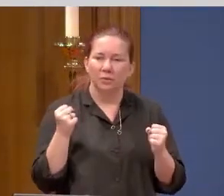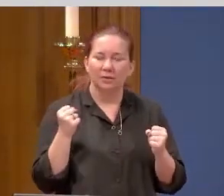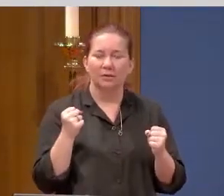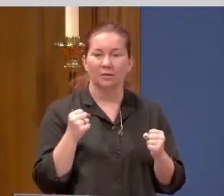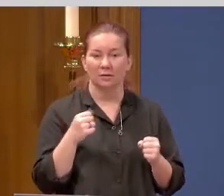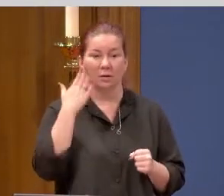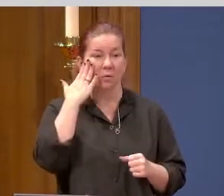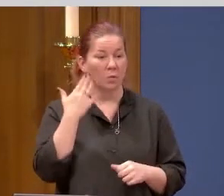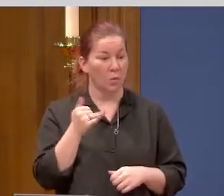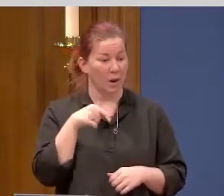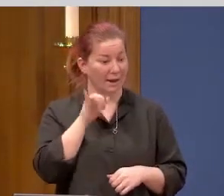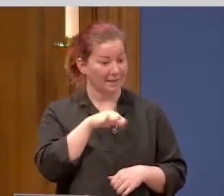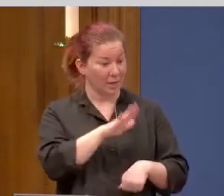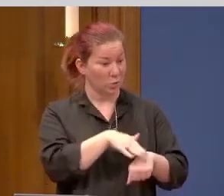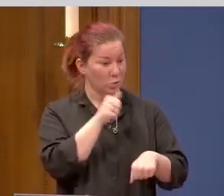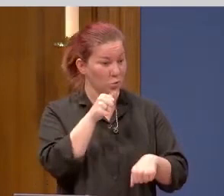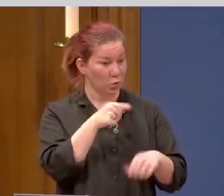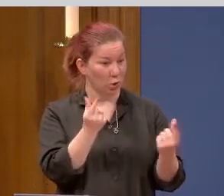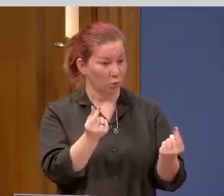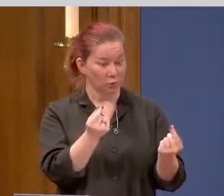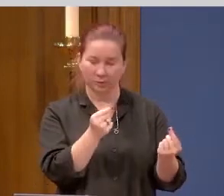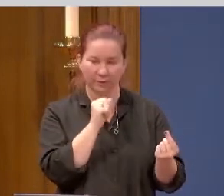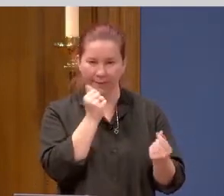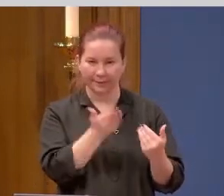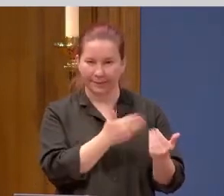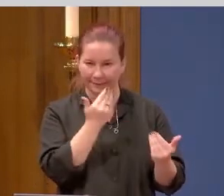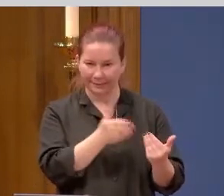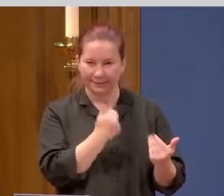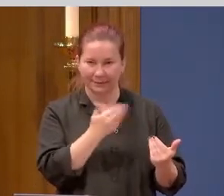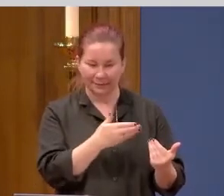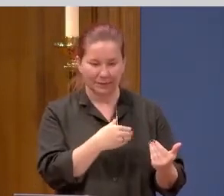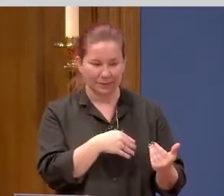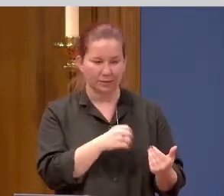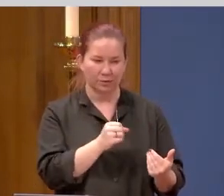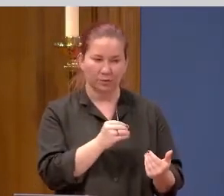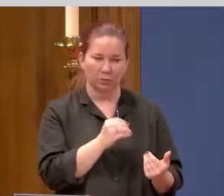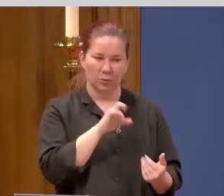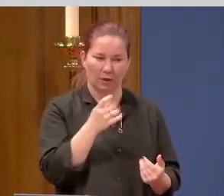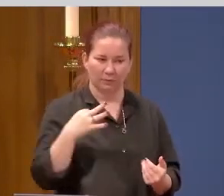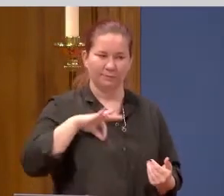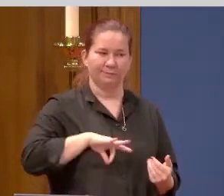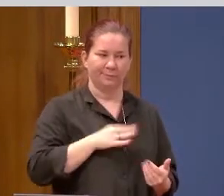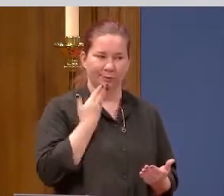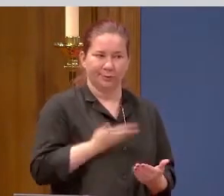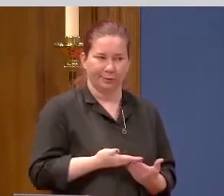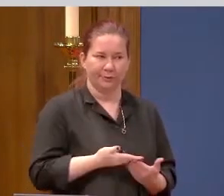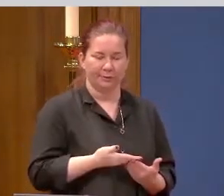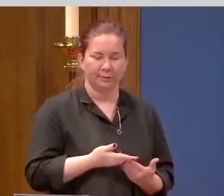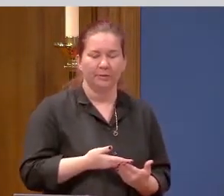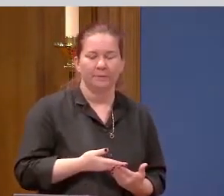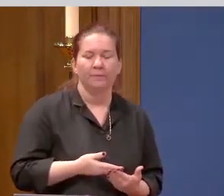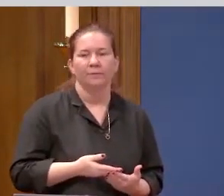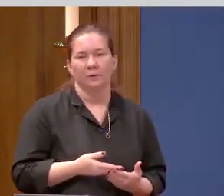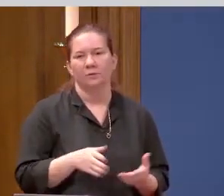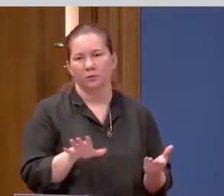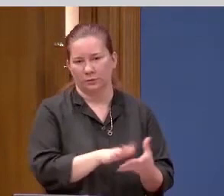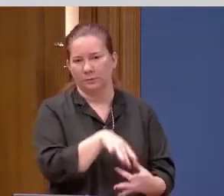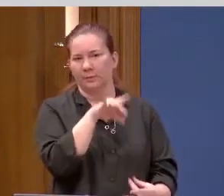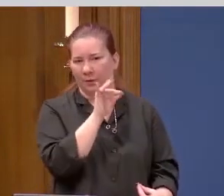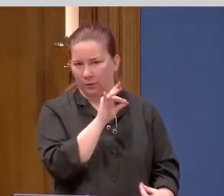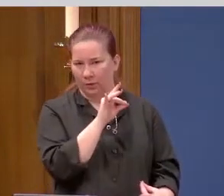Because what you're being called to do is not easy to do. So let's equip you well. So here comes that Spirit